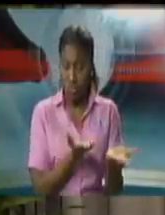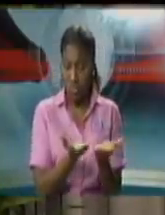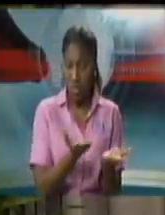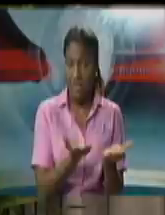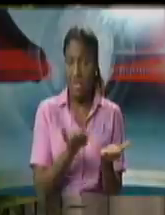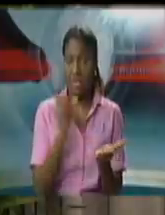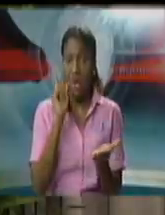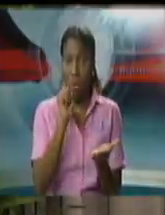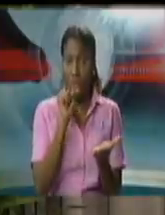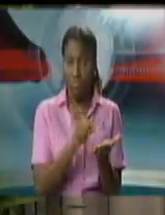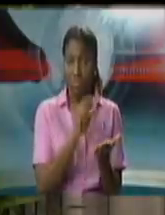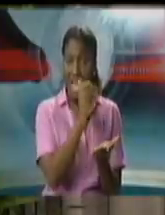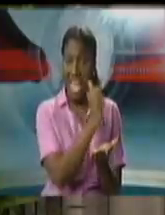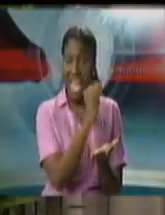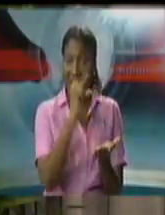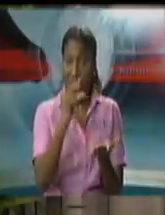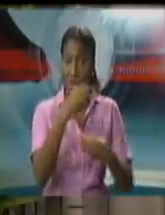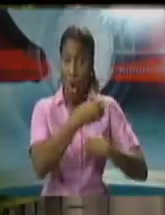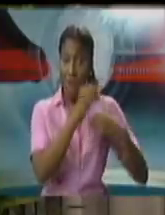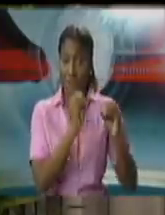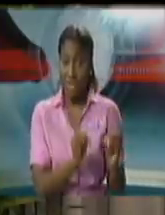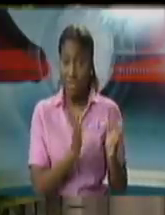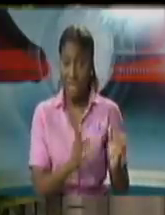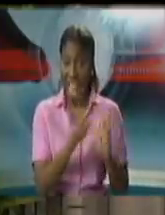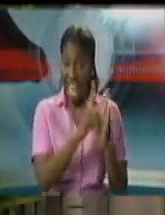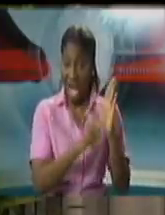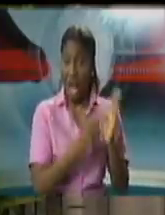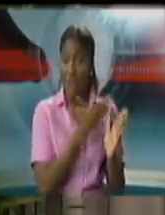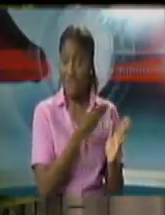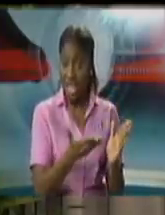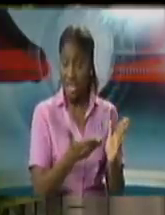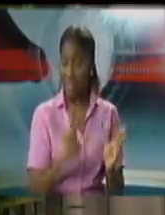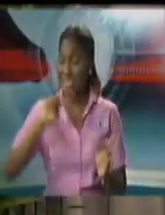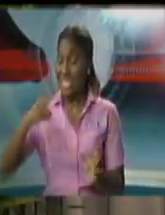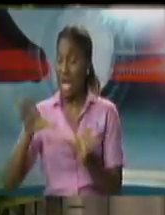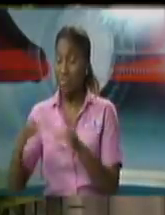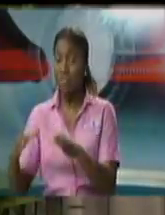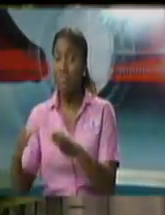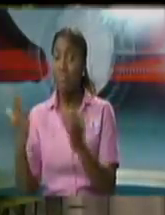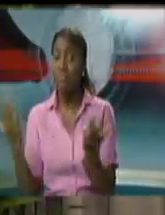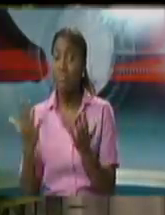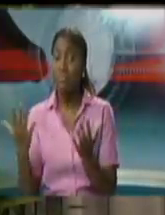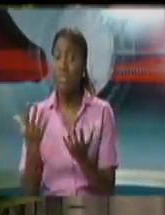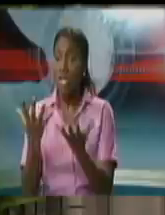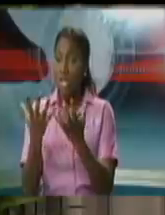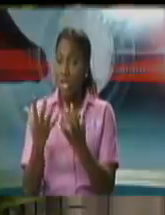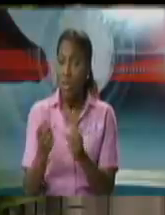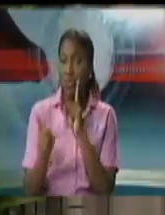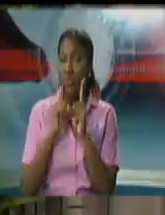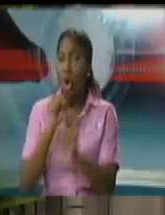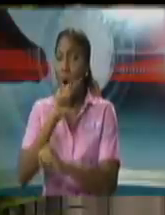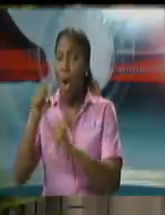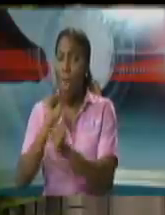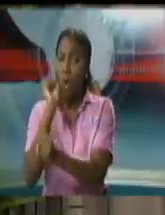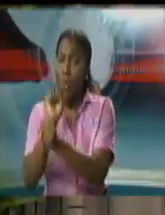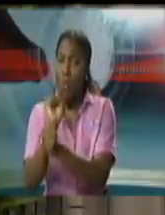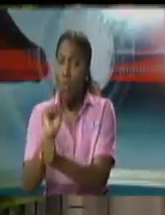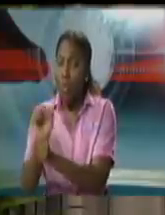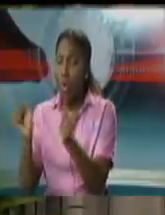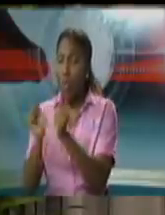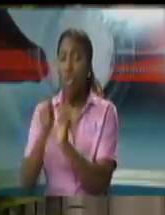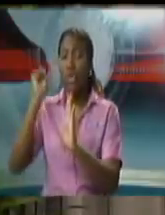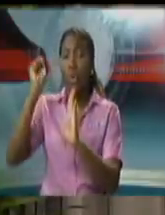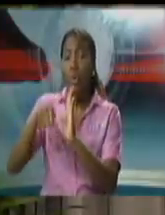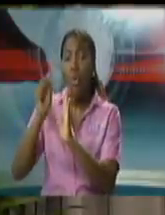course, is the Attorney General's Office and Legal Affairs. And secondly, of course, is the work that we do with the Judiciary of the Republic of Trinidad and